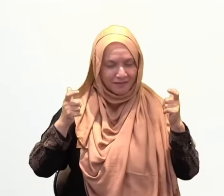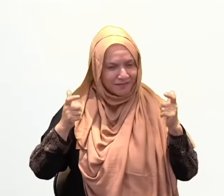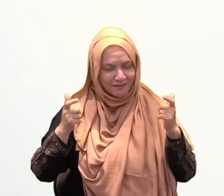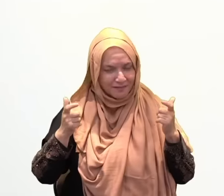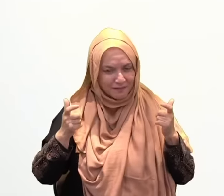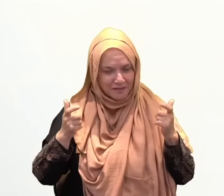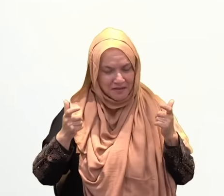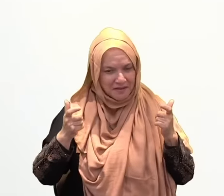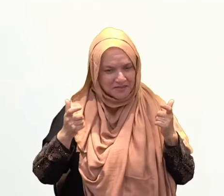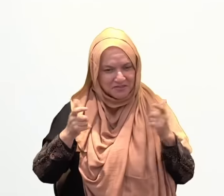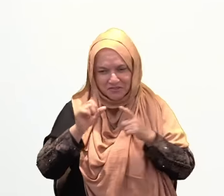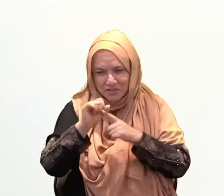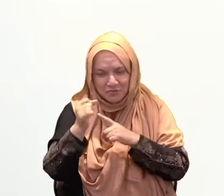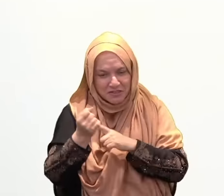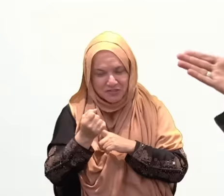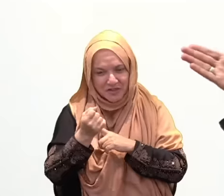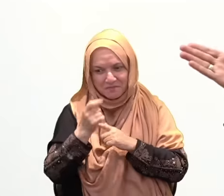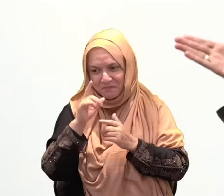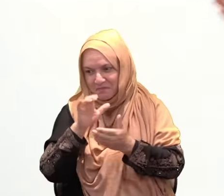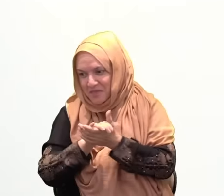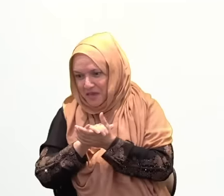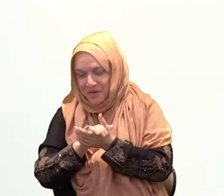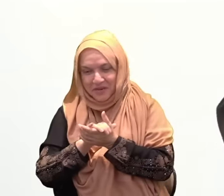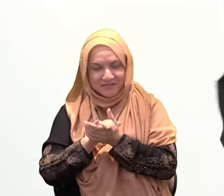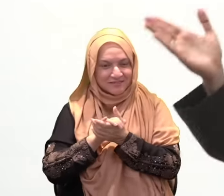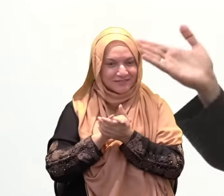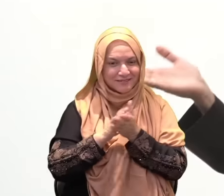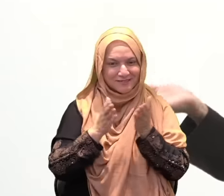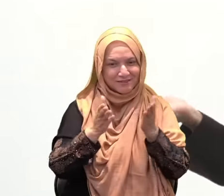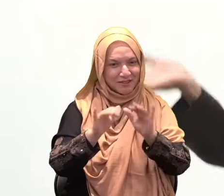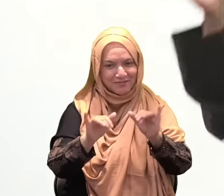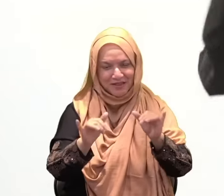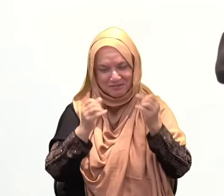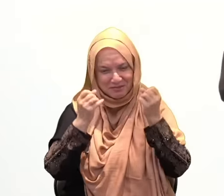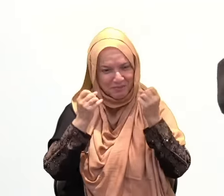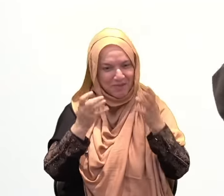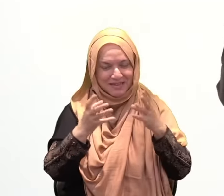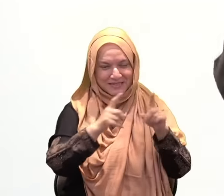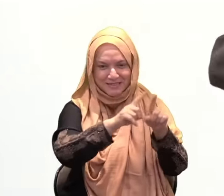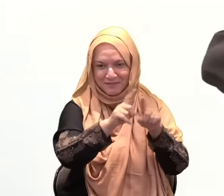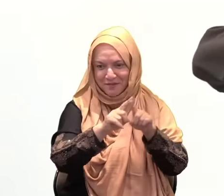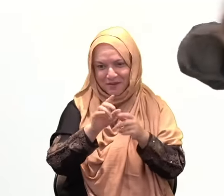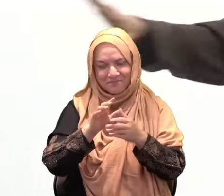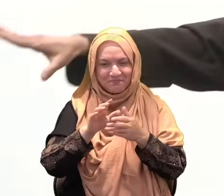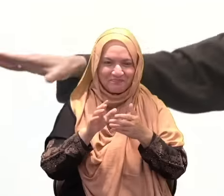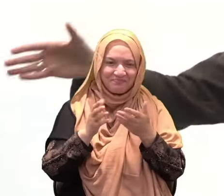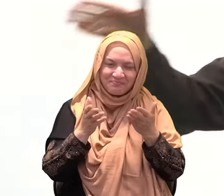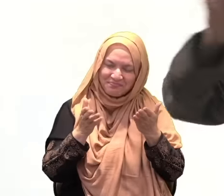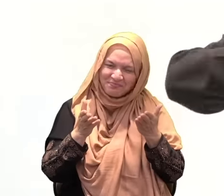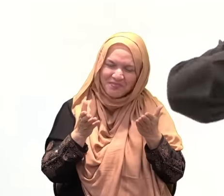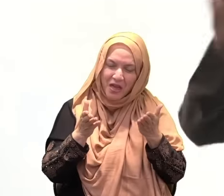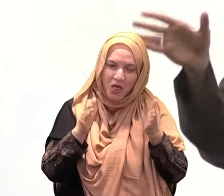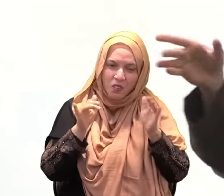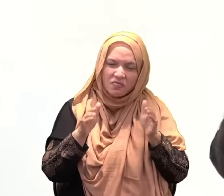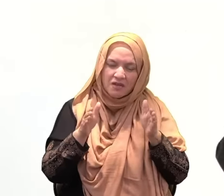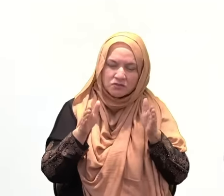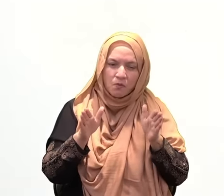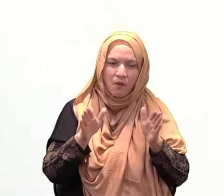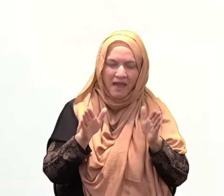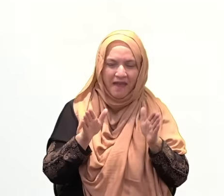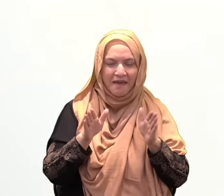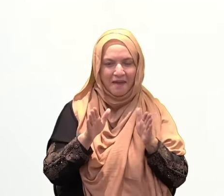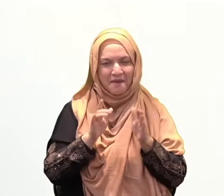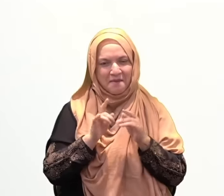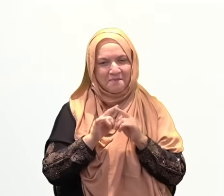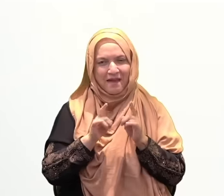said, speaking about marriage, since everyone likes to quote the other person's hadiths on them, husbands and wives. There's